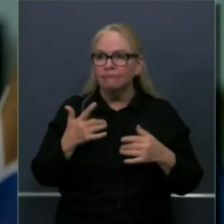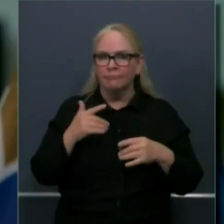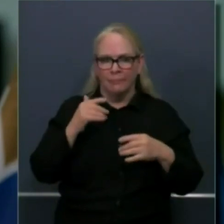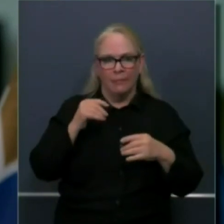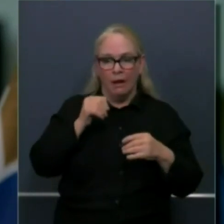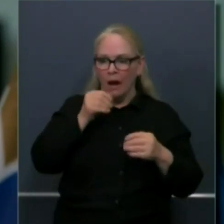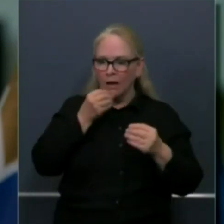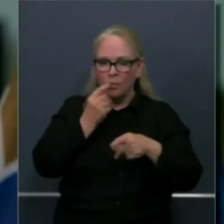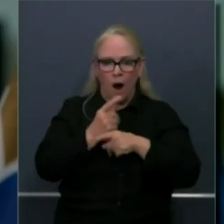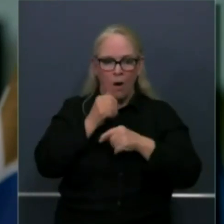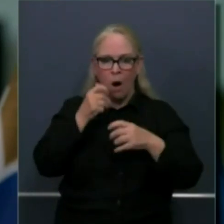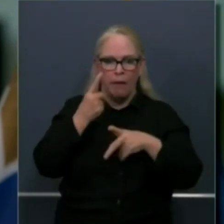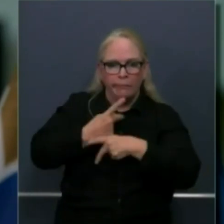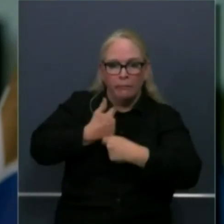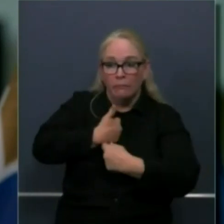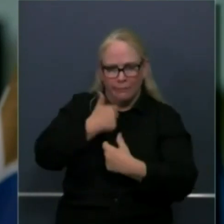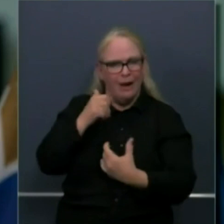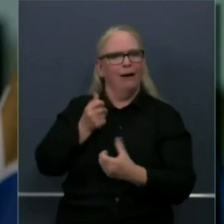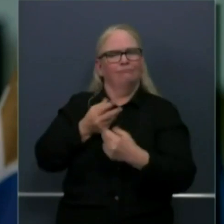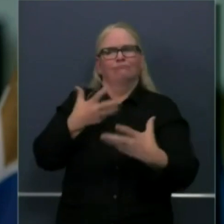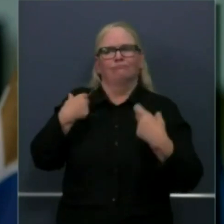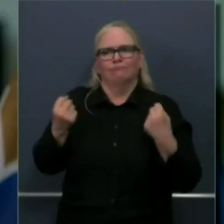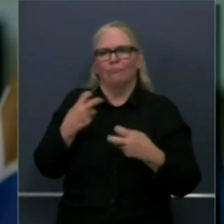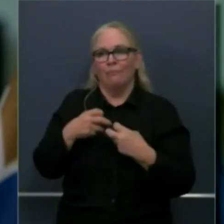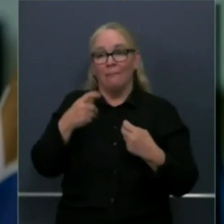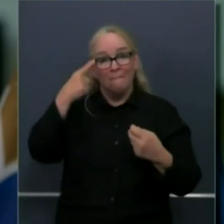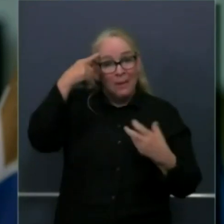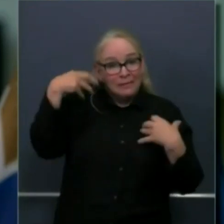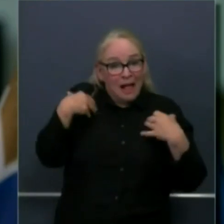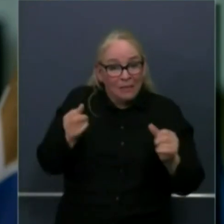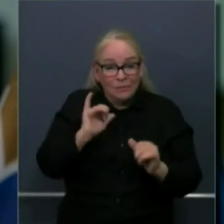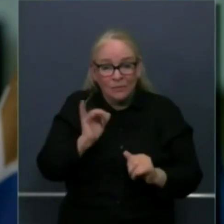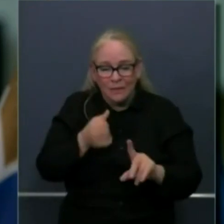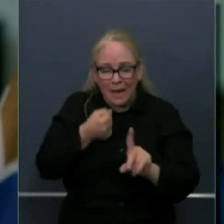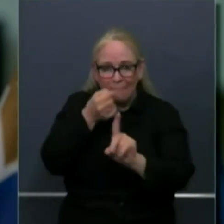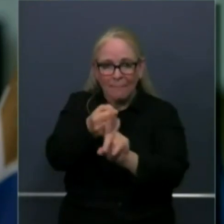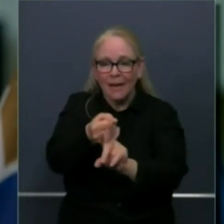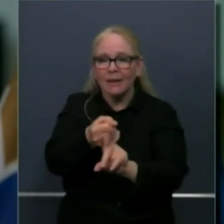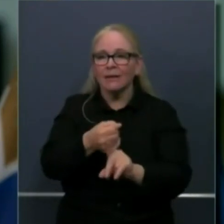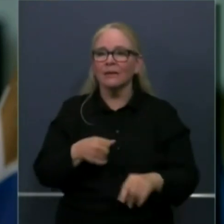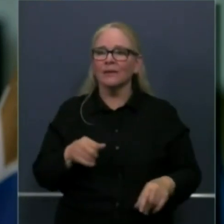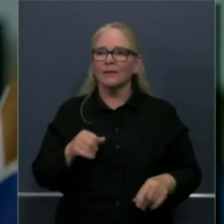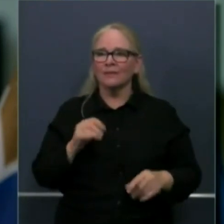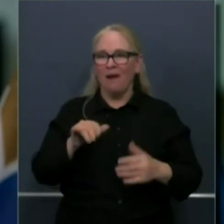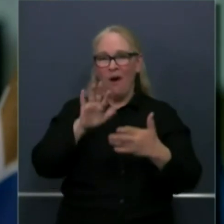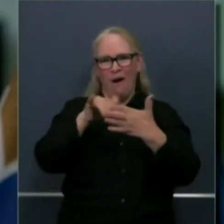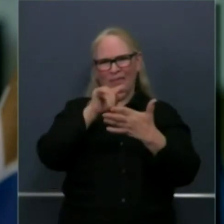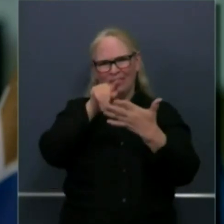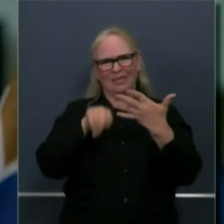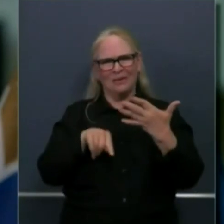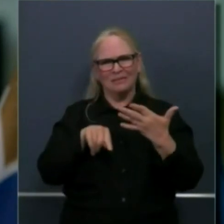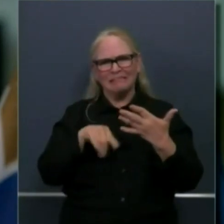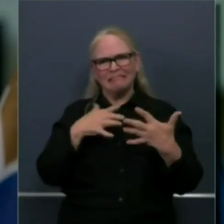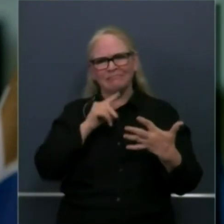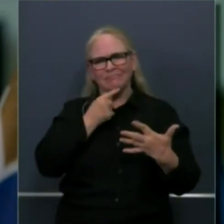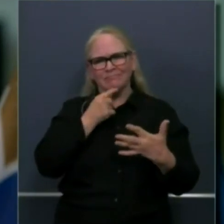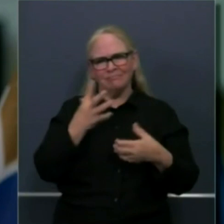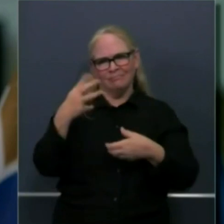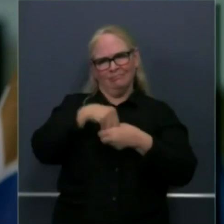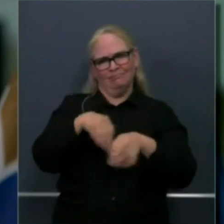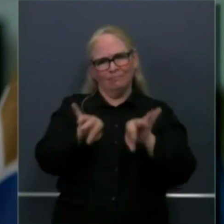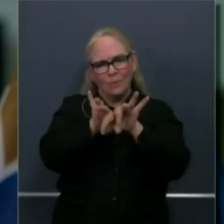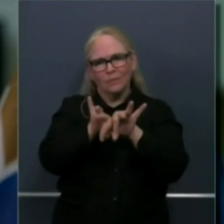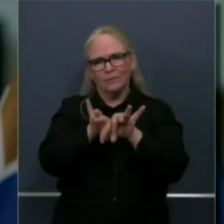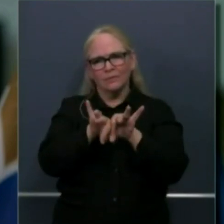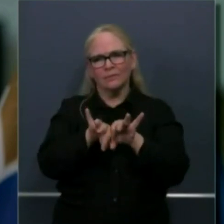as well as mental health all of these are uh factors we don't see them as competing factors as much as we see them